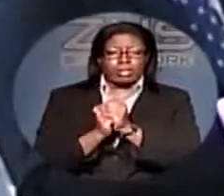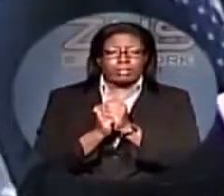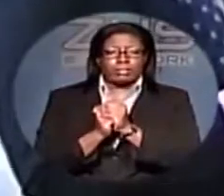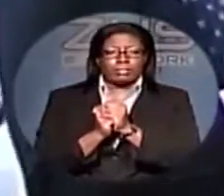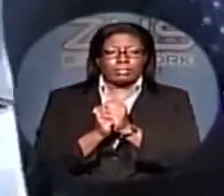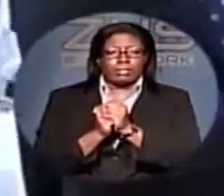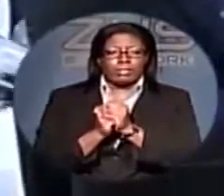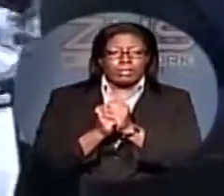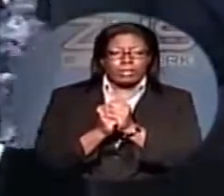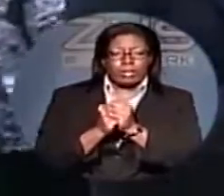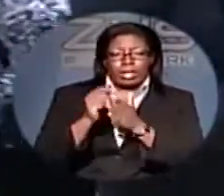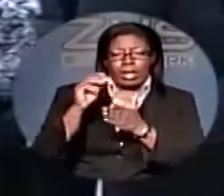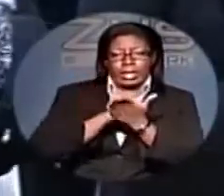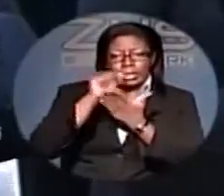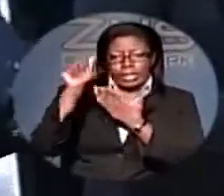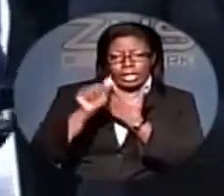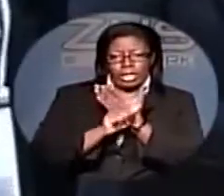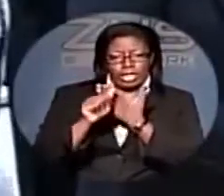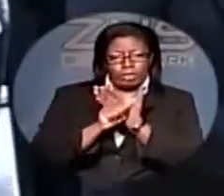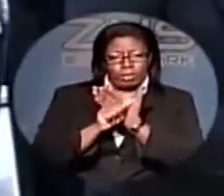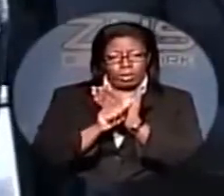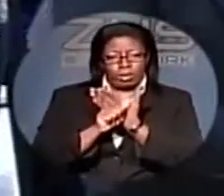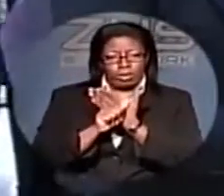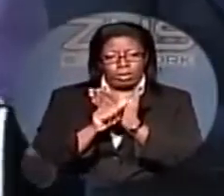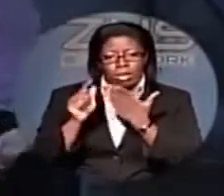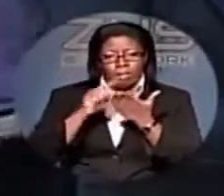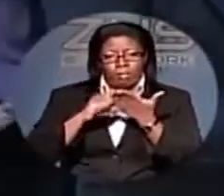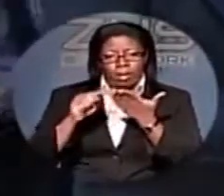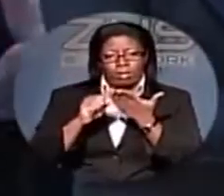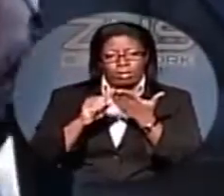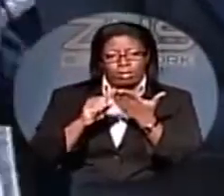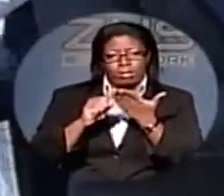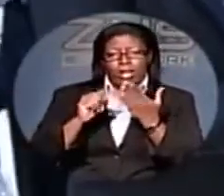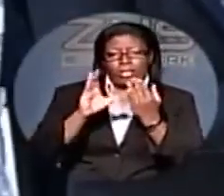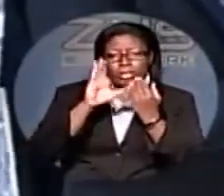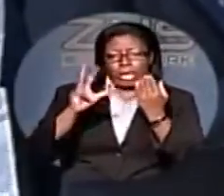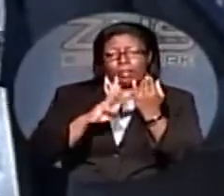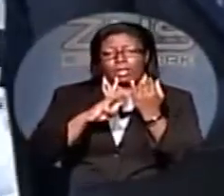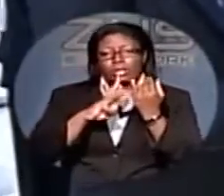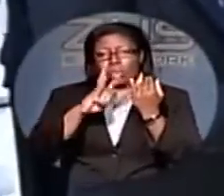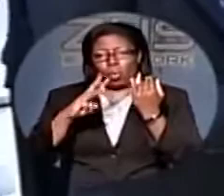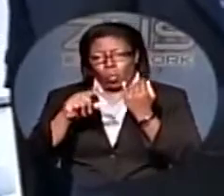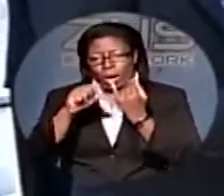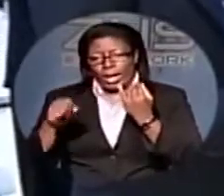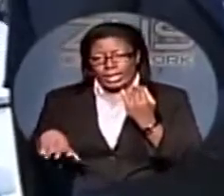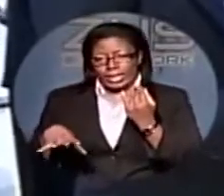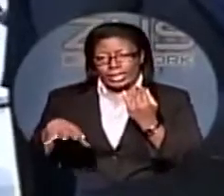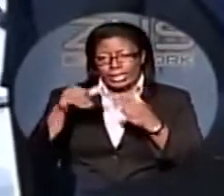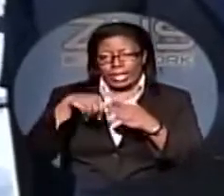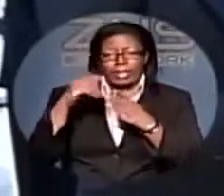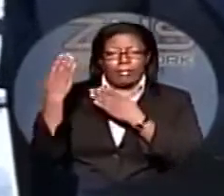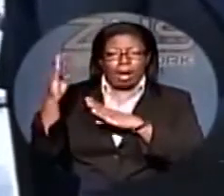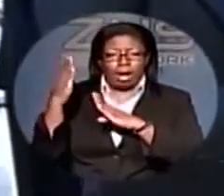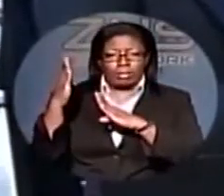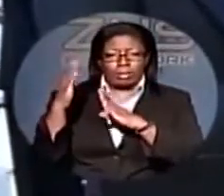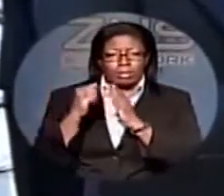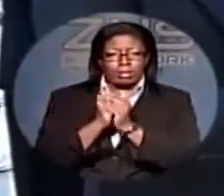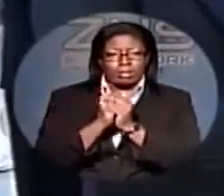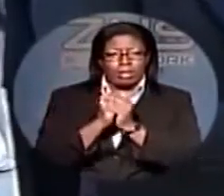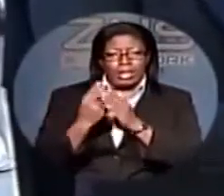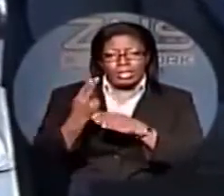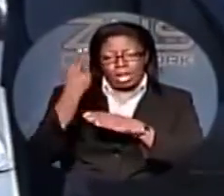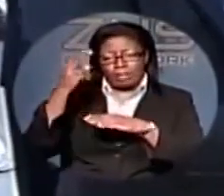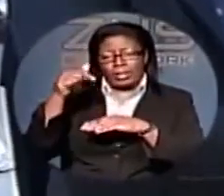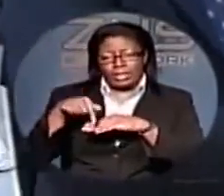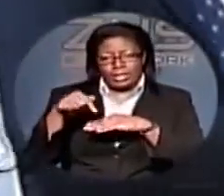April marks the year that cable and wireless had a presence here in the Bahamas. How's it been going so far? Exciting. Rollercoaster up and down, but really, really